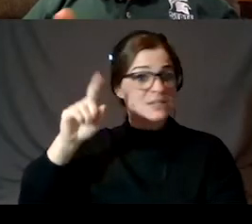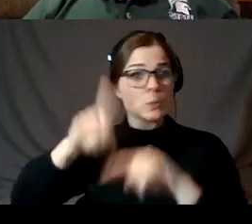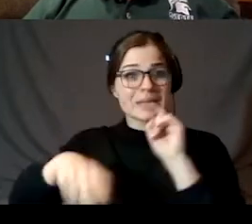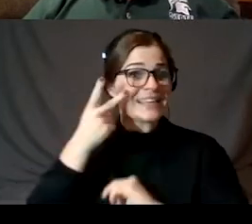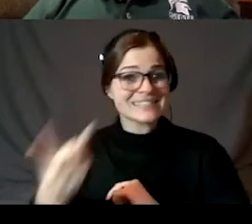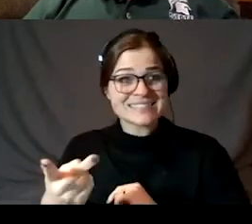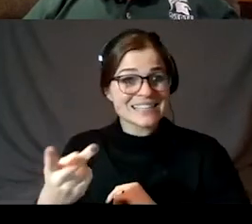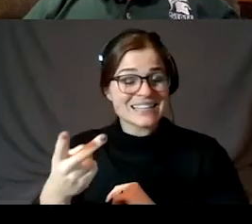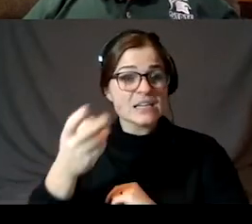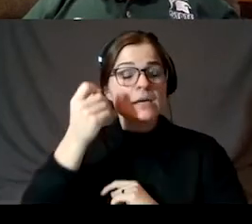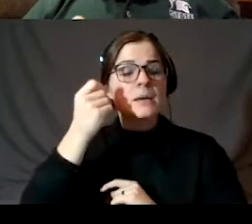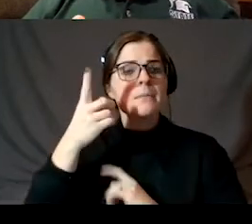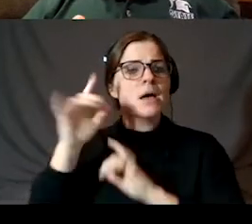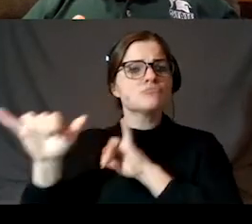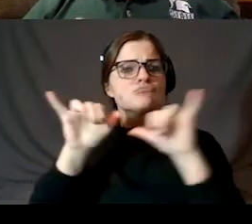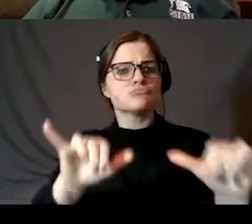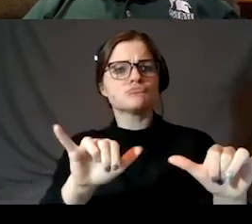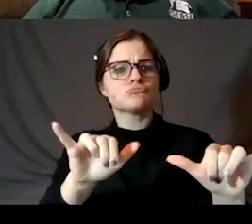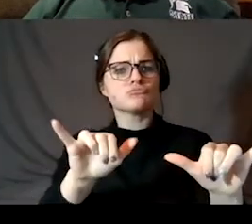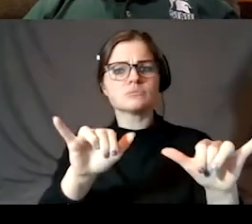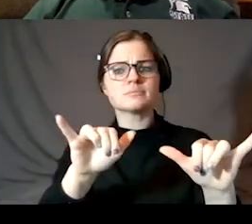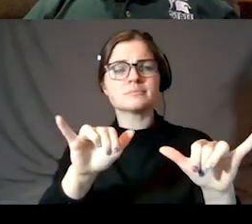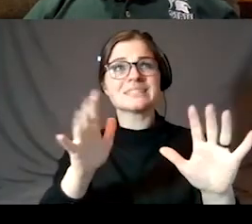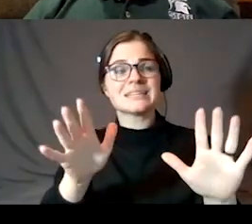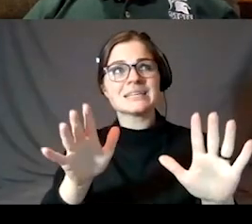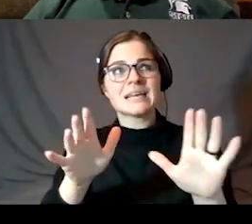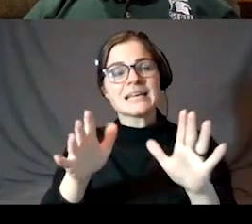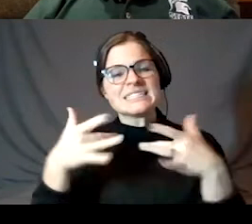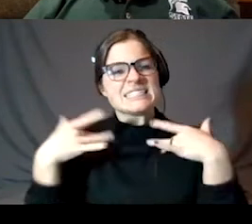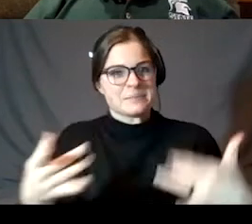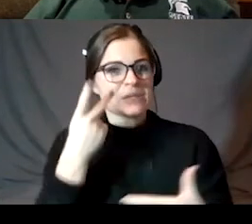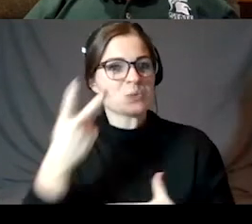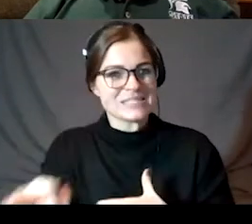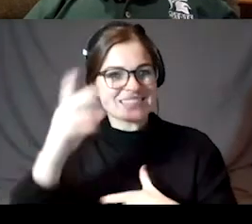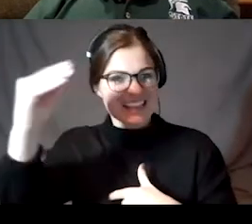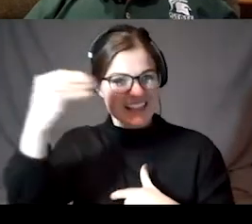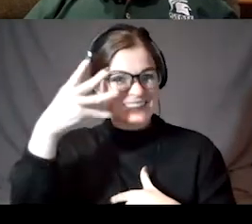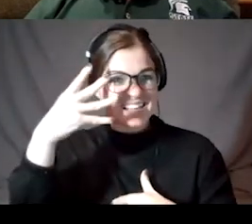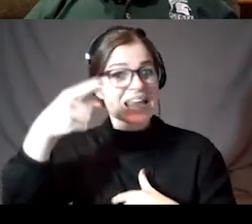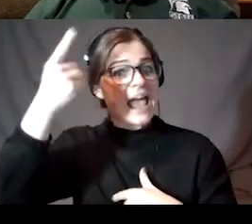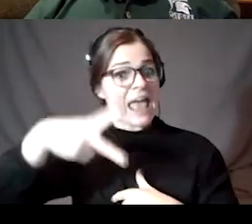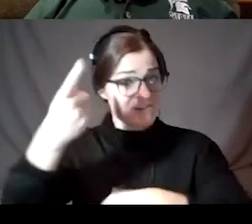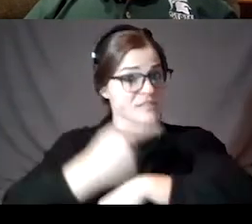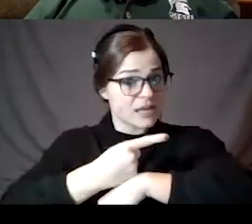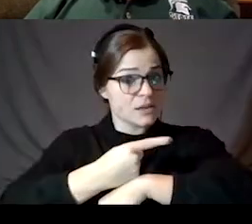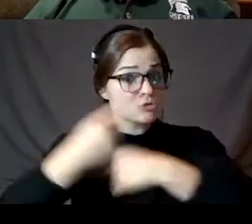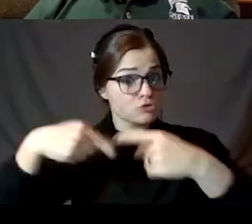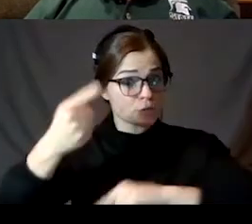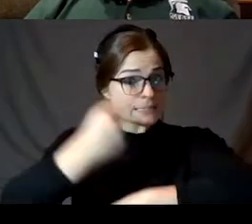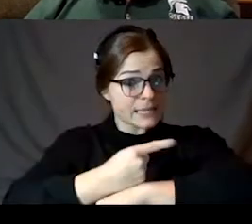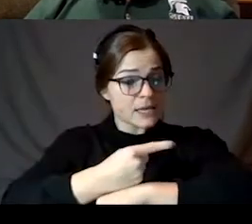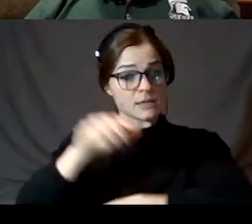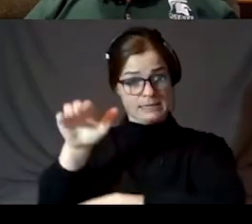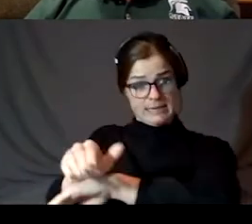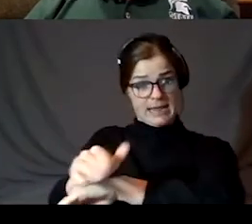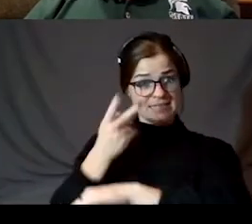So just like, um, on average, we see the sun only half the day during the daytime. Why don't we see it at night?